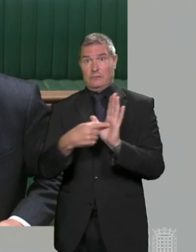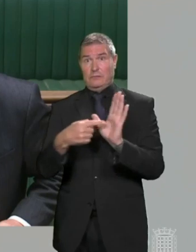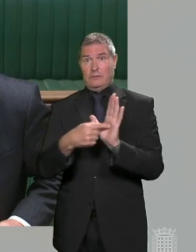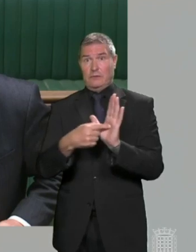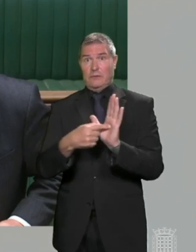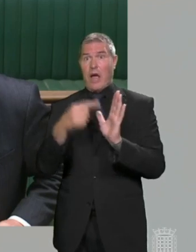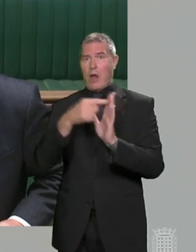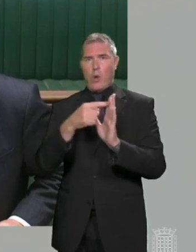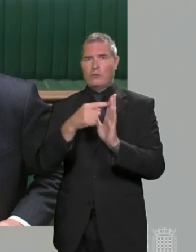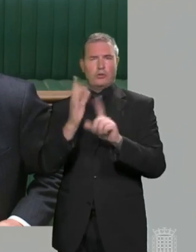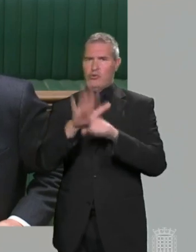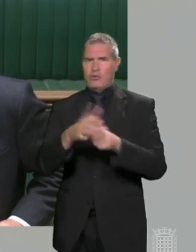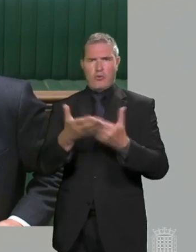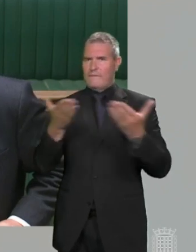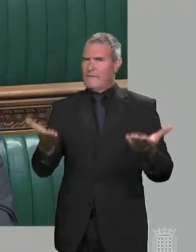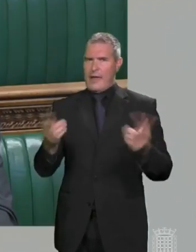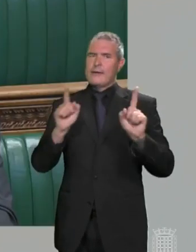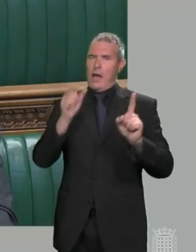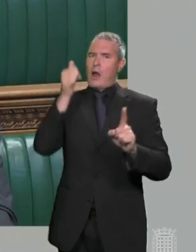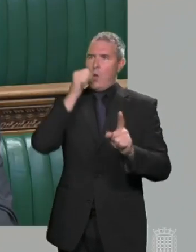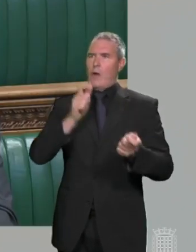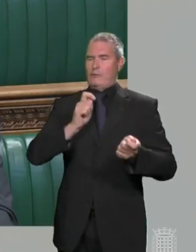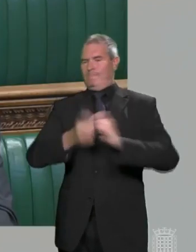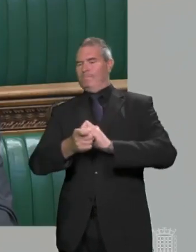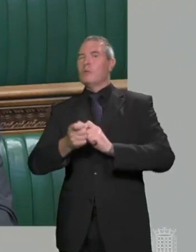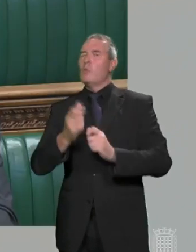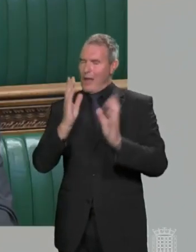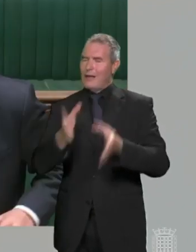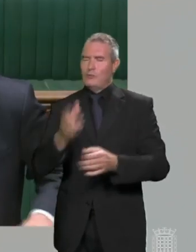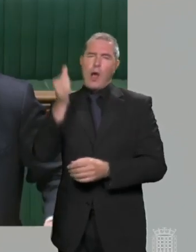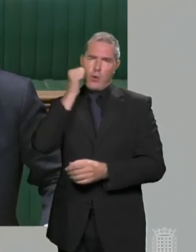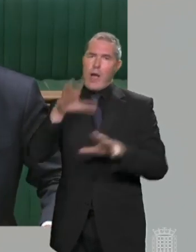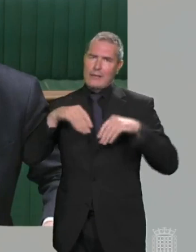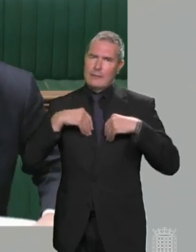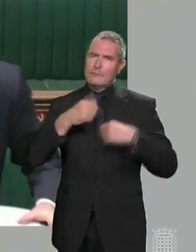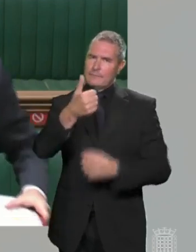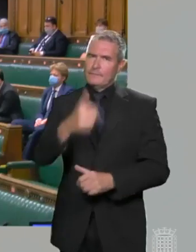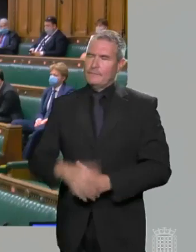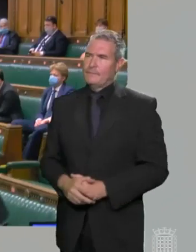disproportionate, then we will have to take the necessary steps to do exactly what he says.